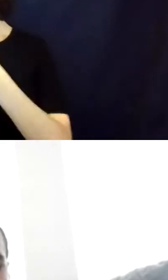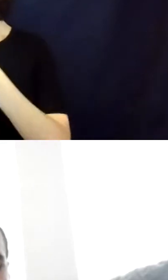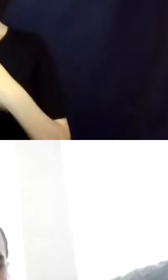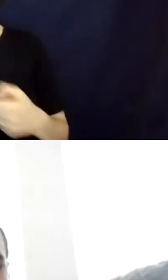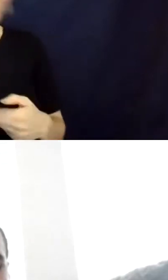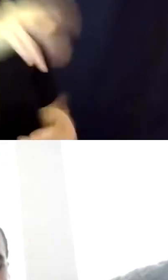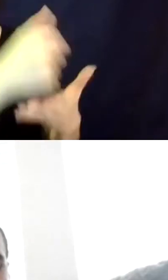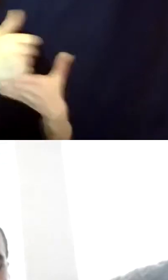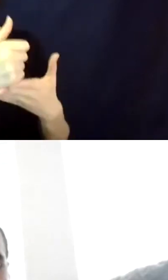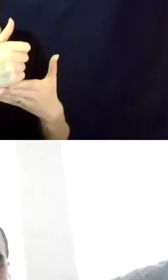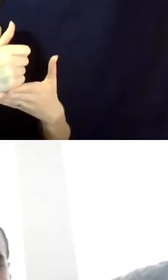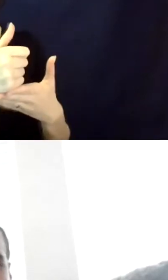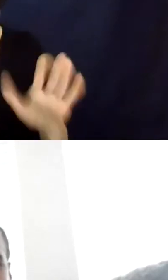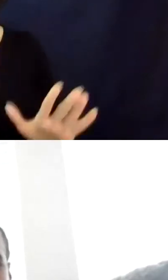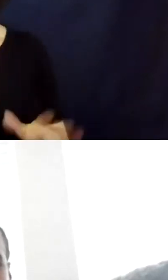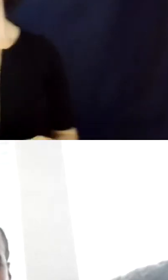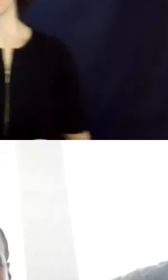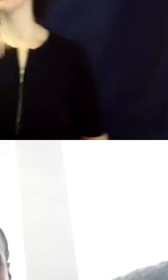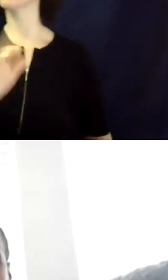the grantor of the power of attorney.